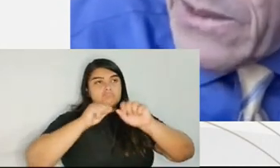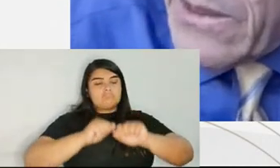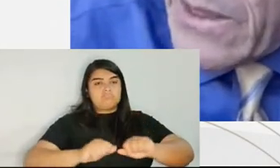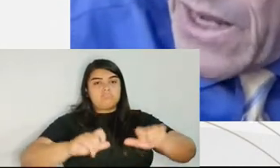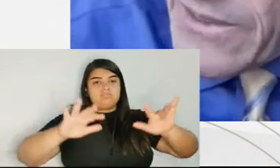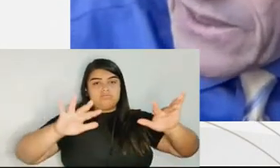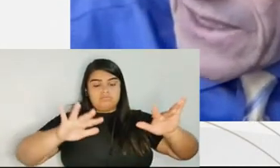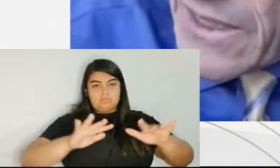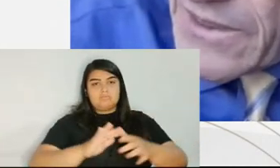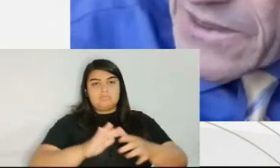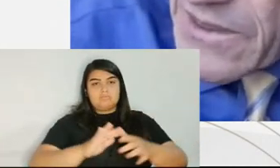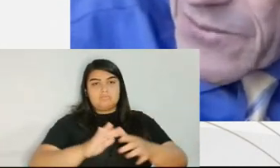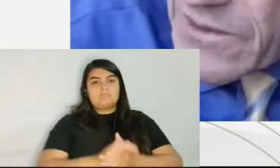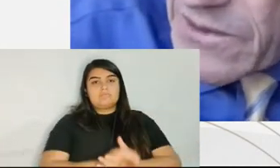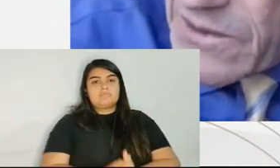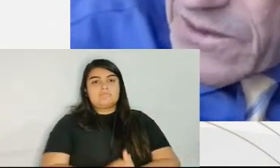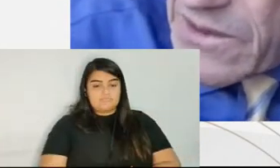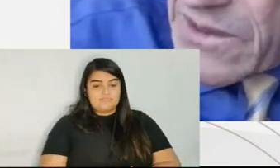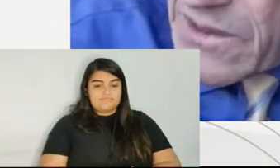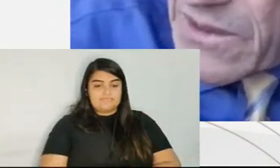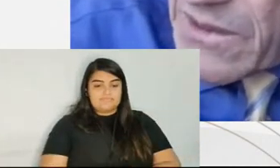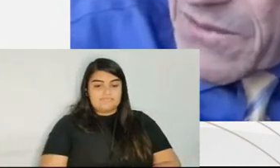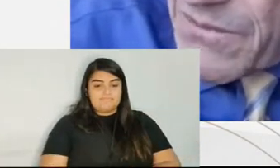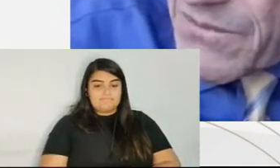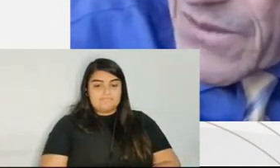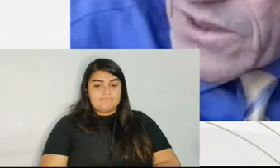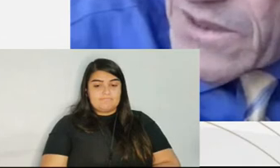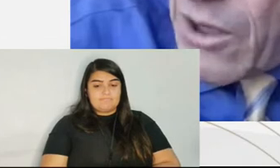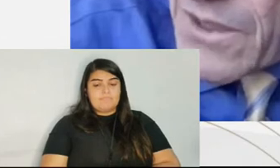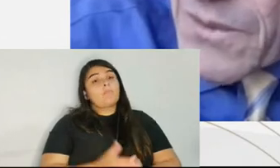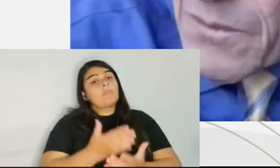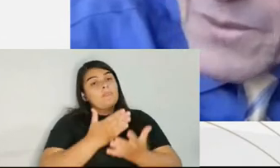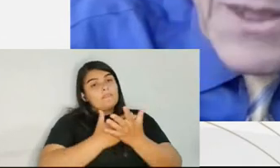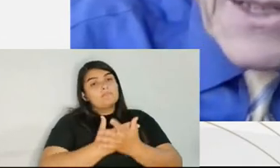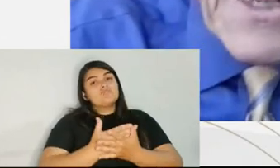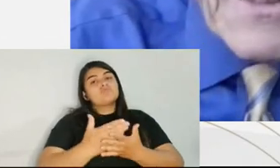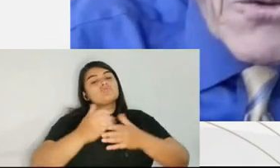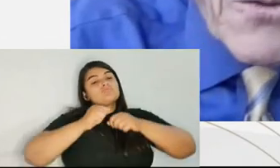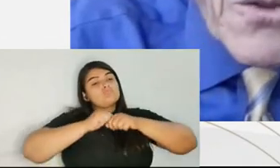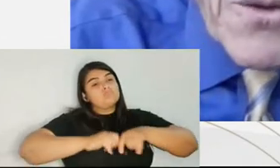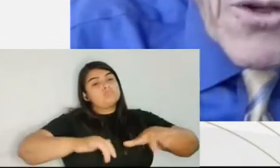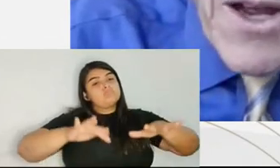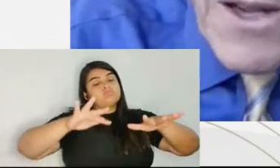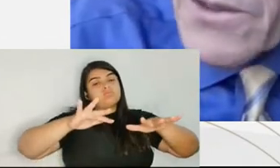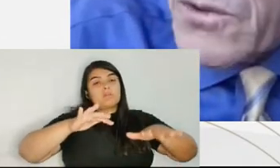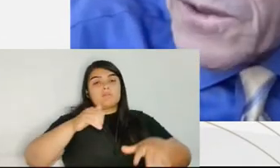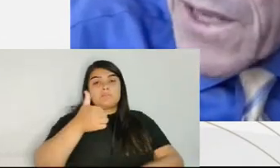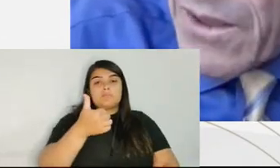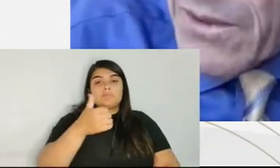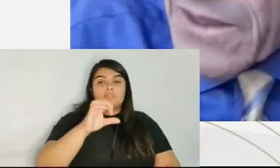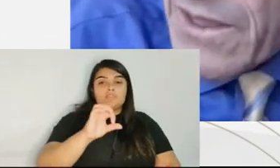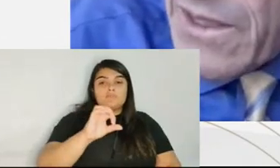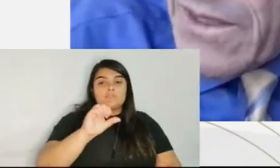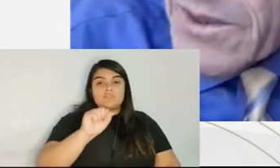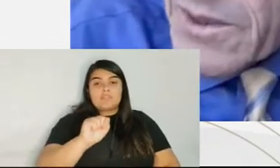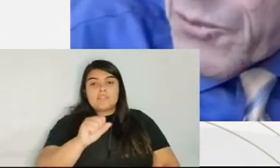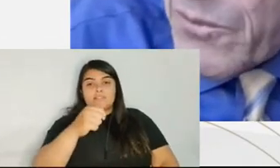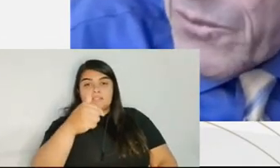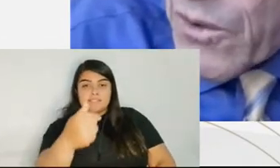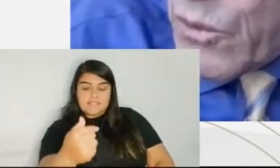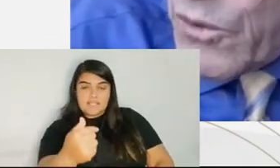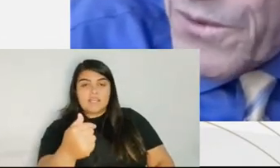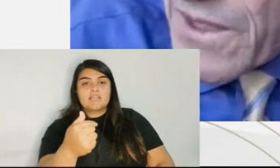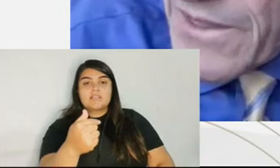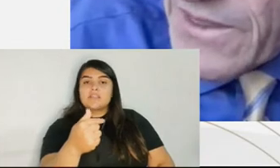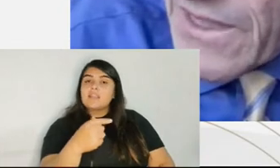in 1987, there was a doubt at the beginning as to their constitutionality, the